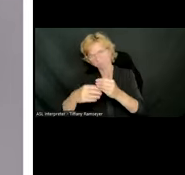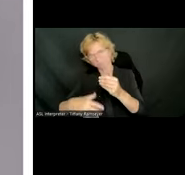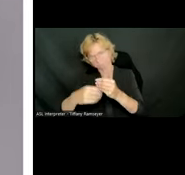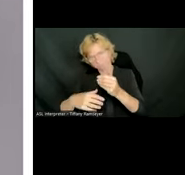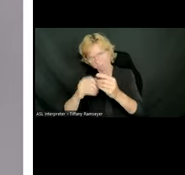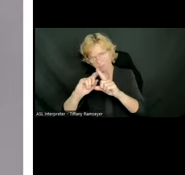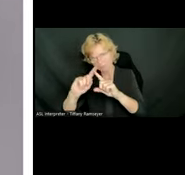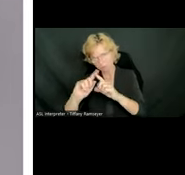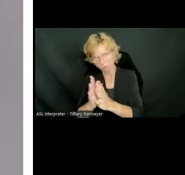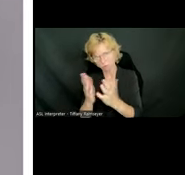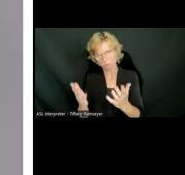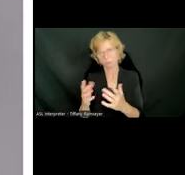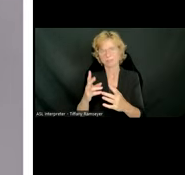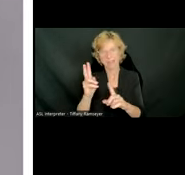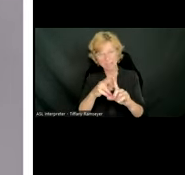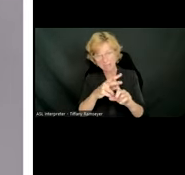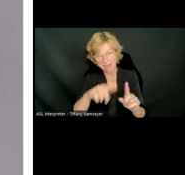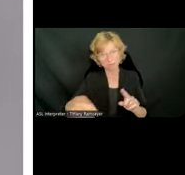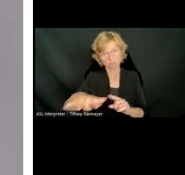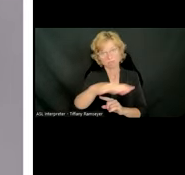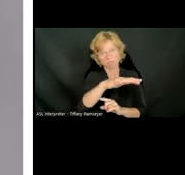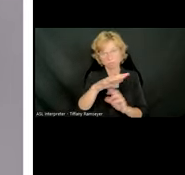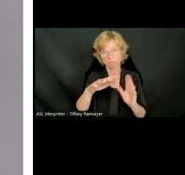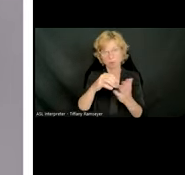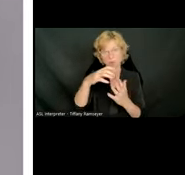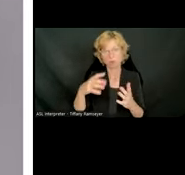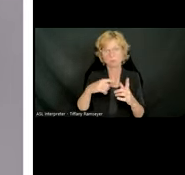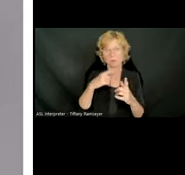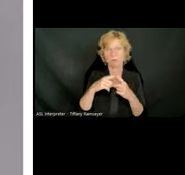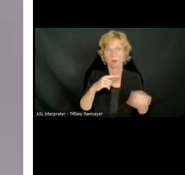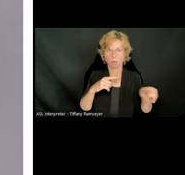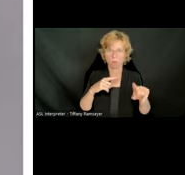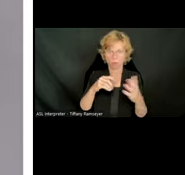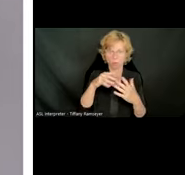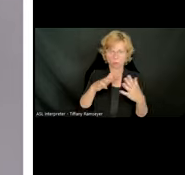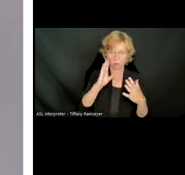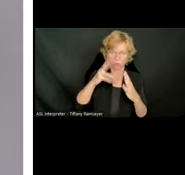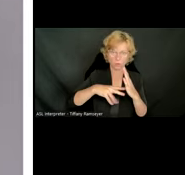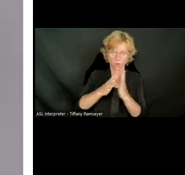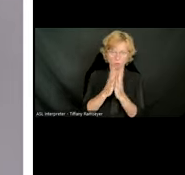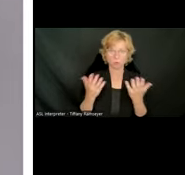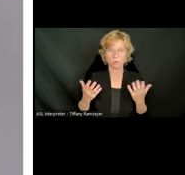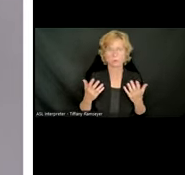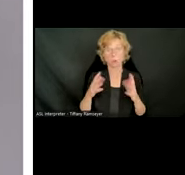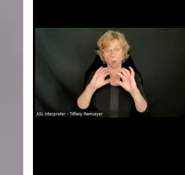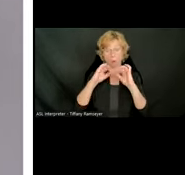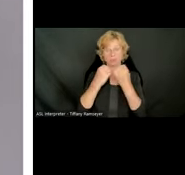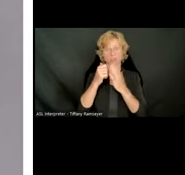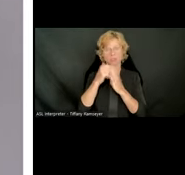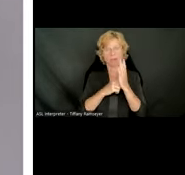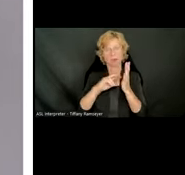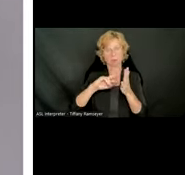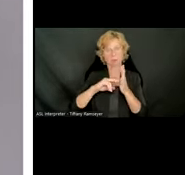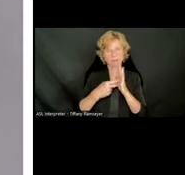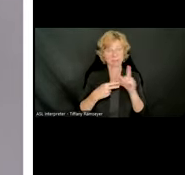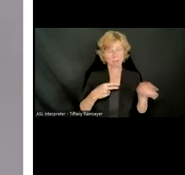can then read those books with an organizational account or a school account. Only students are able to view the entire catalog, but